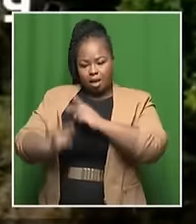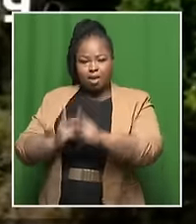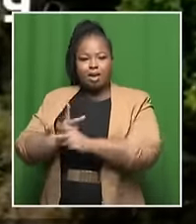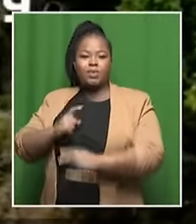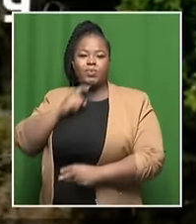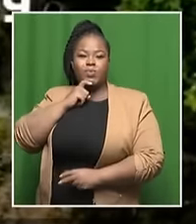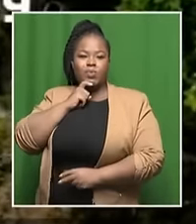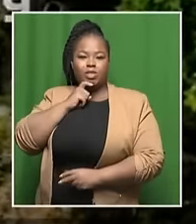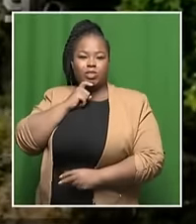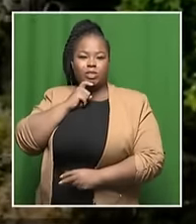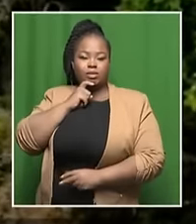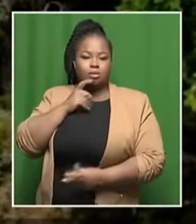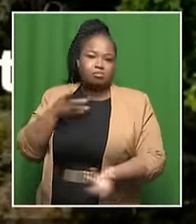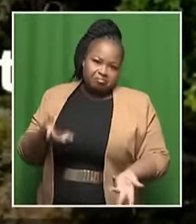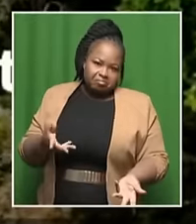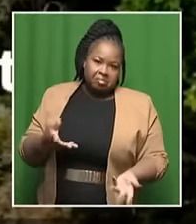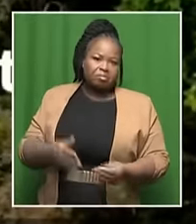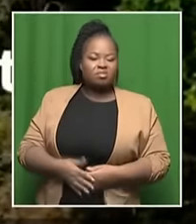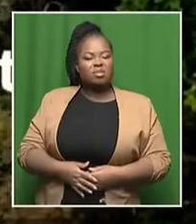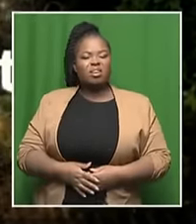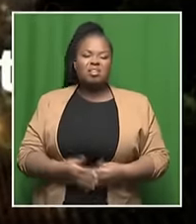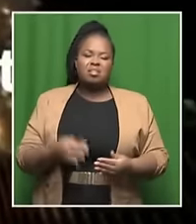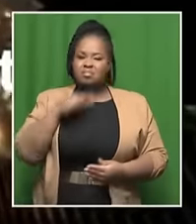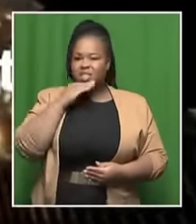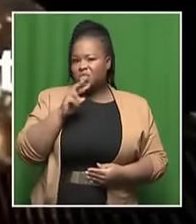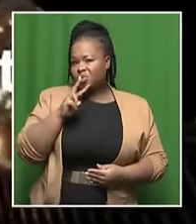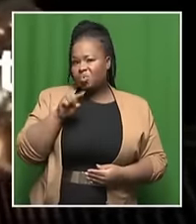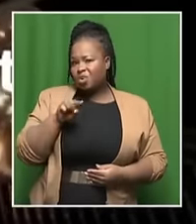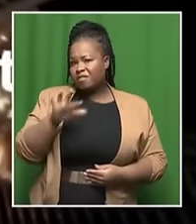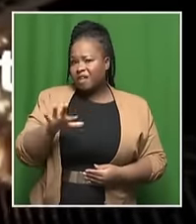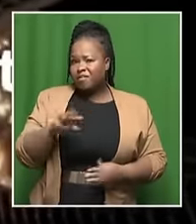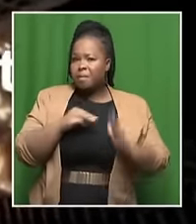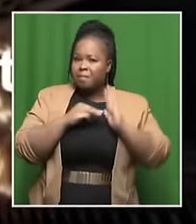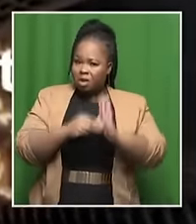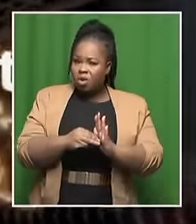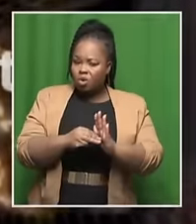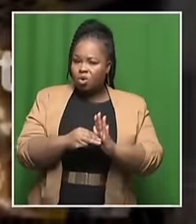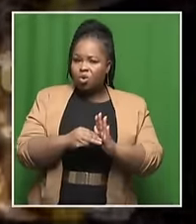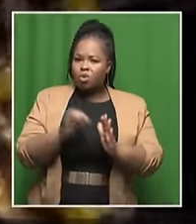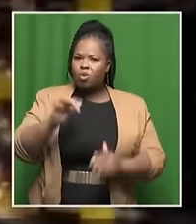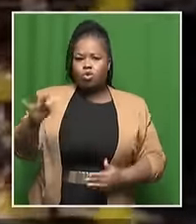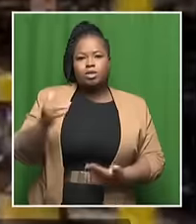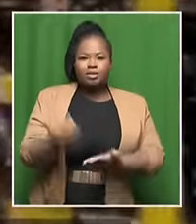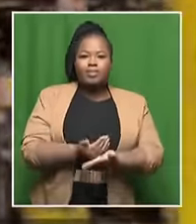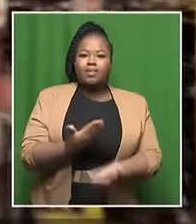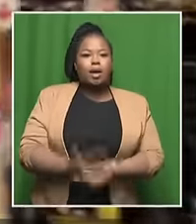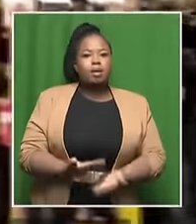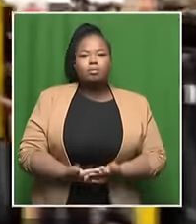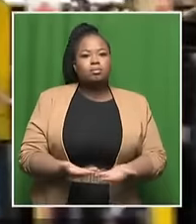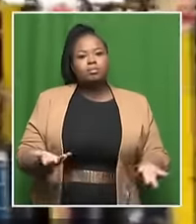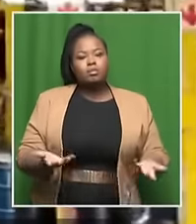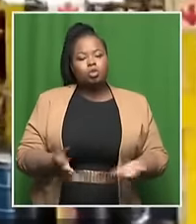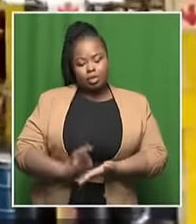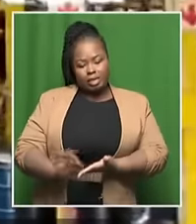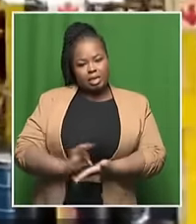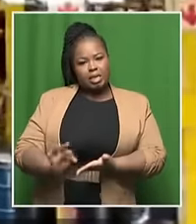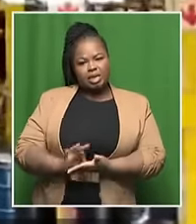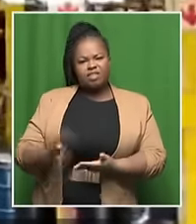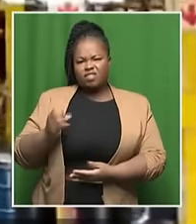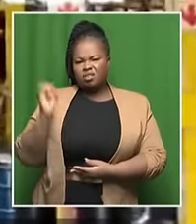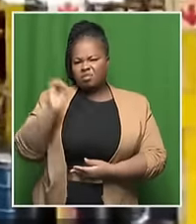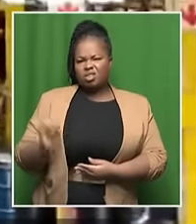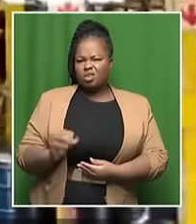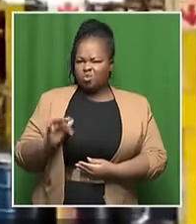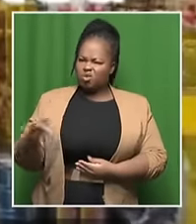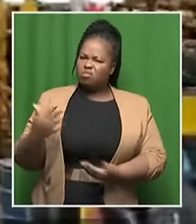save 2.5 million cubes of water. You could treat 50% of that